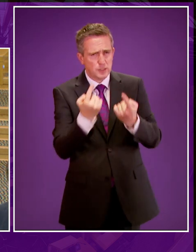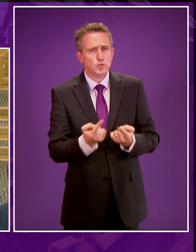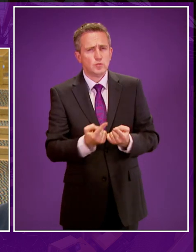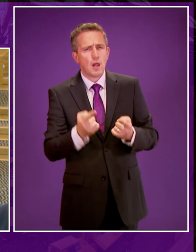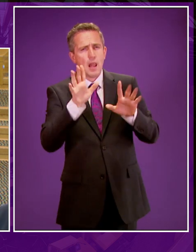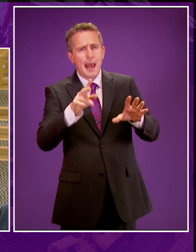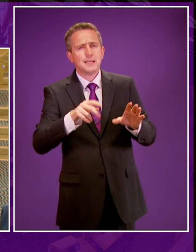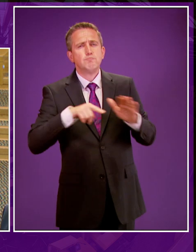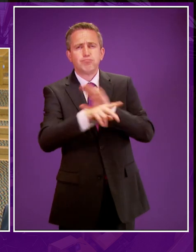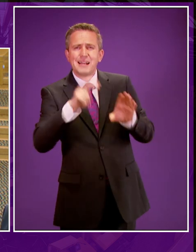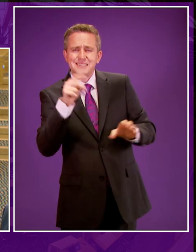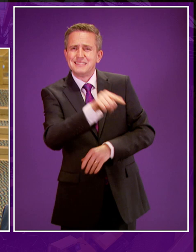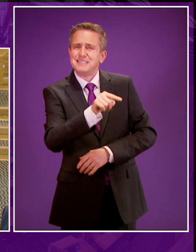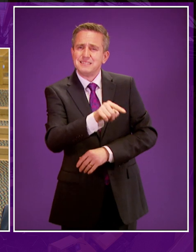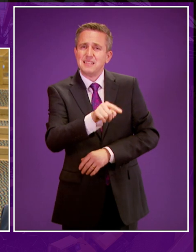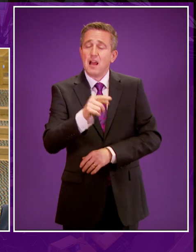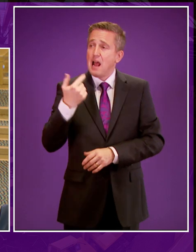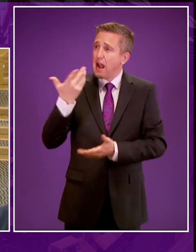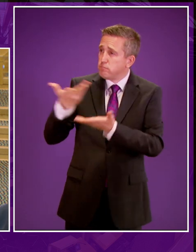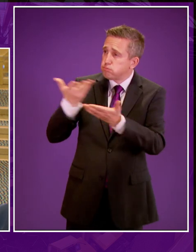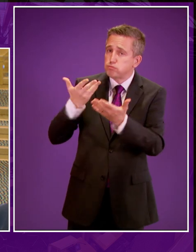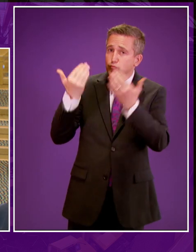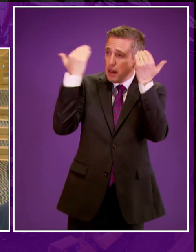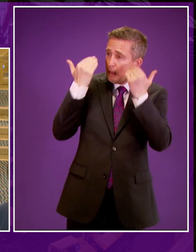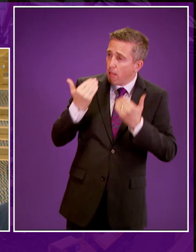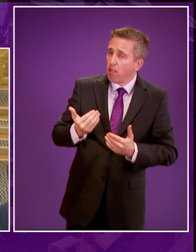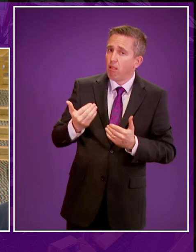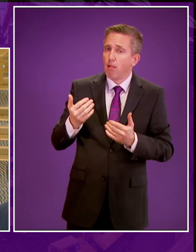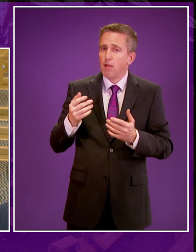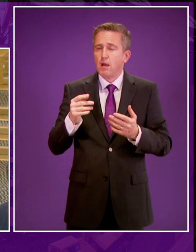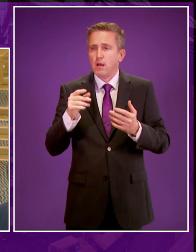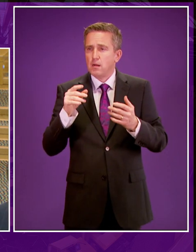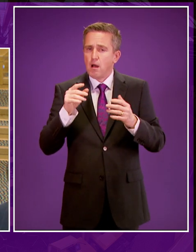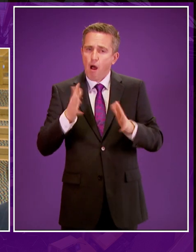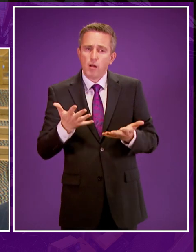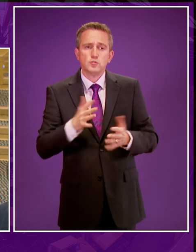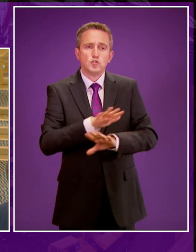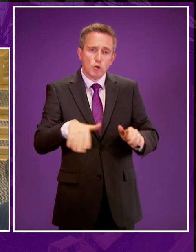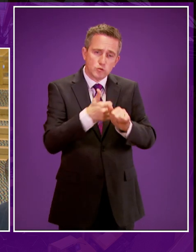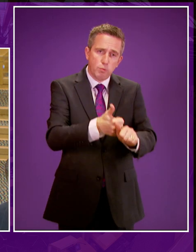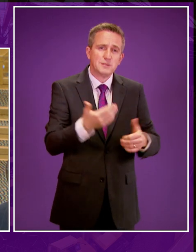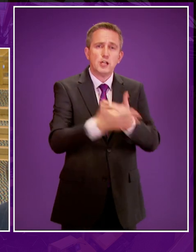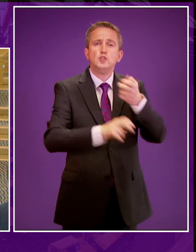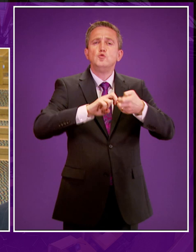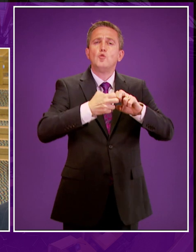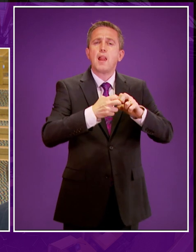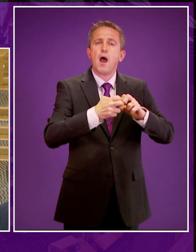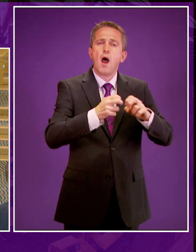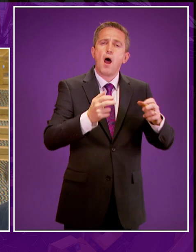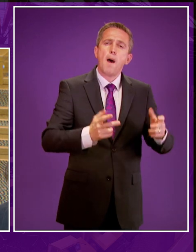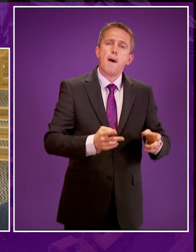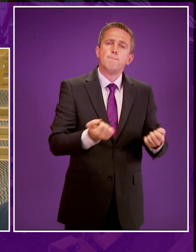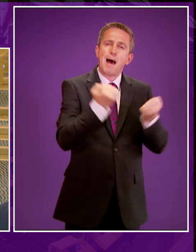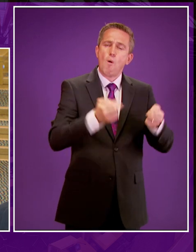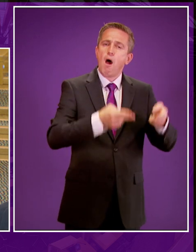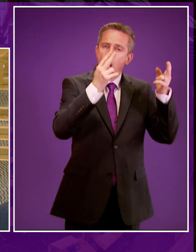And in coming to our position, I sought legal advice and considered precedents, including our position on not supporting either new nuclear power stations or underground